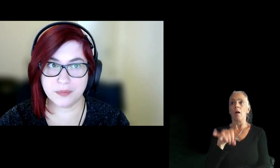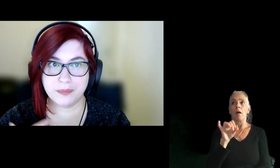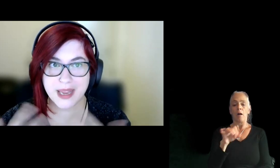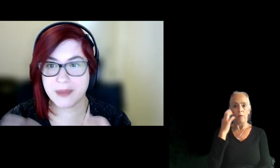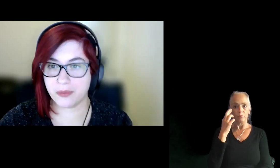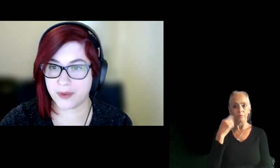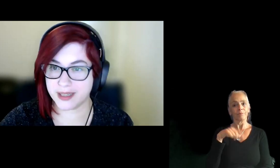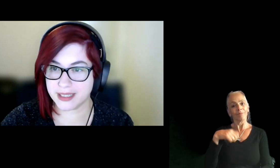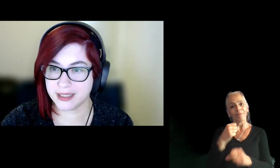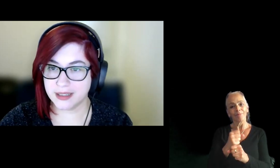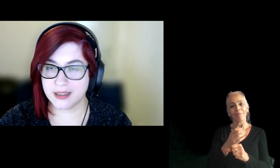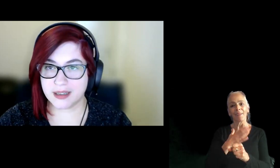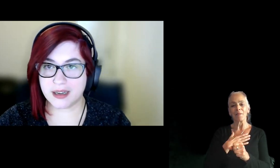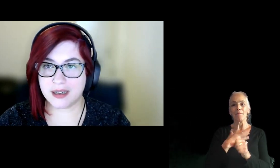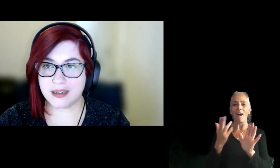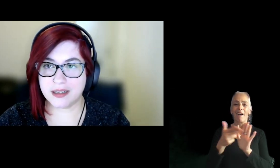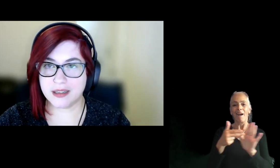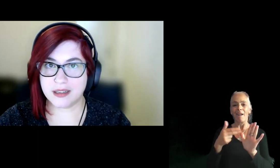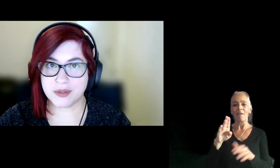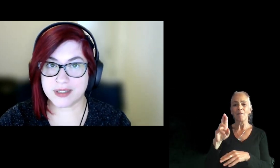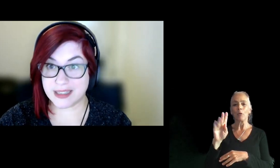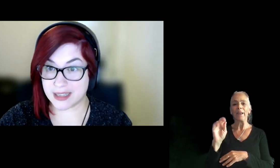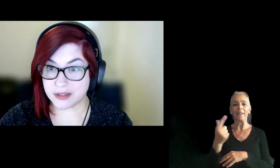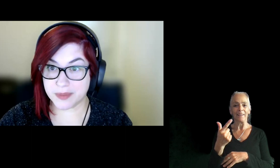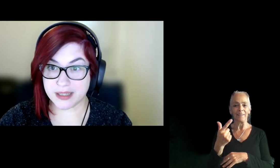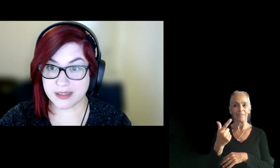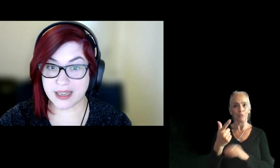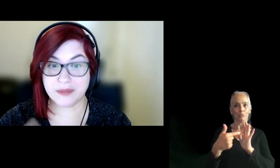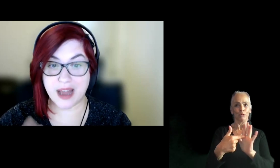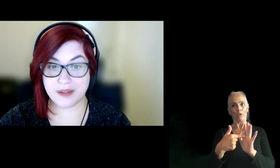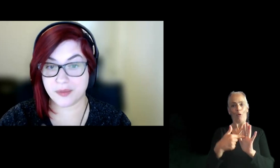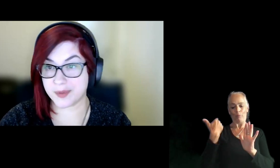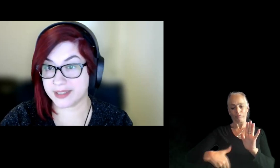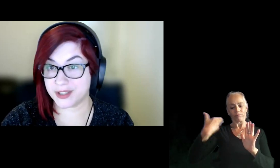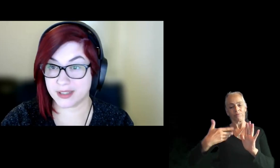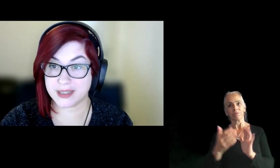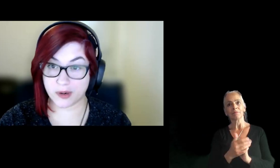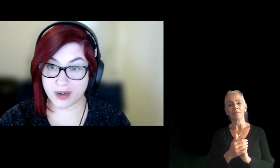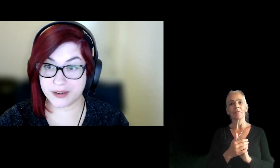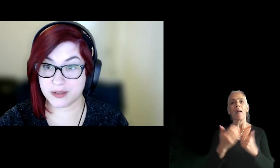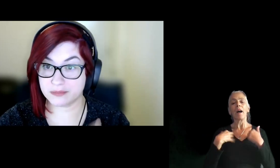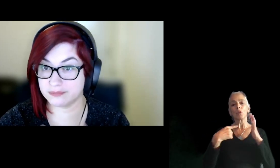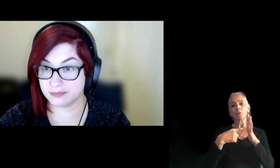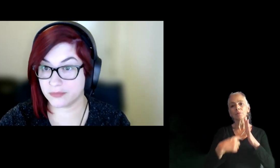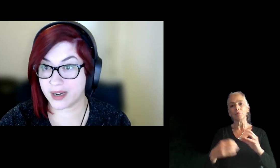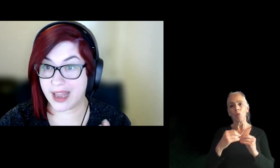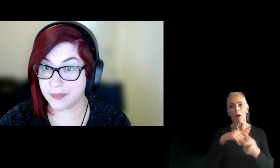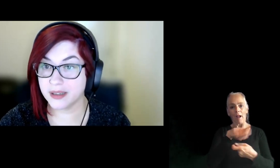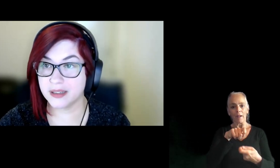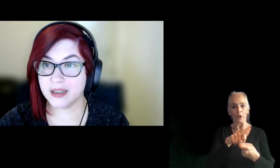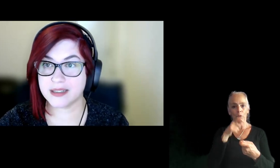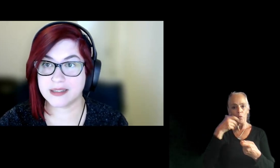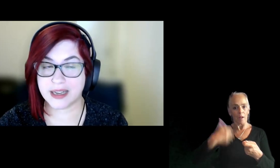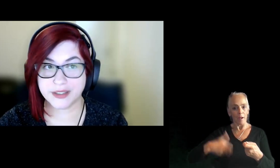to make my own branding to stand out because then I have a representation that is more accurate to what